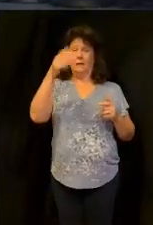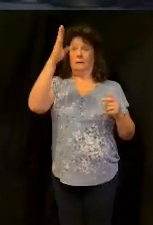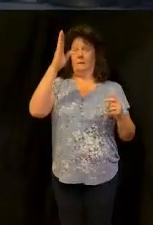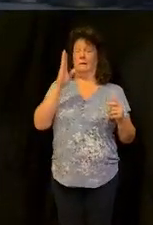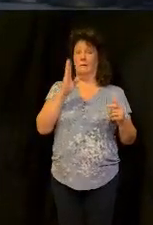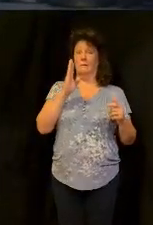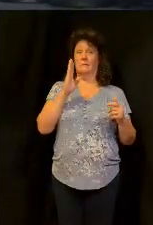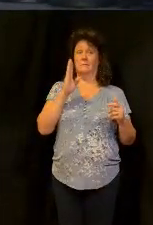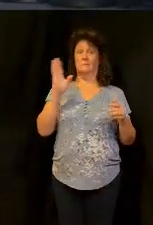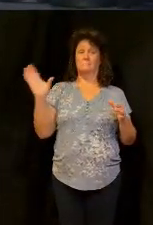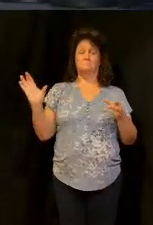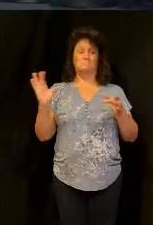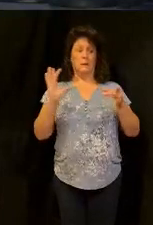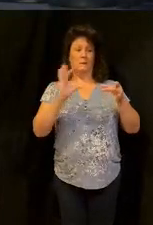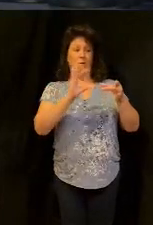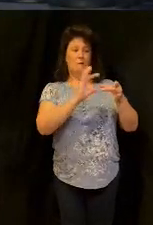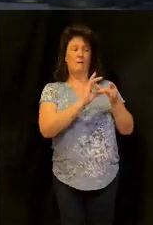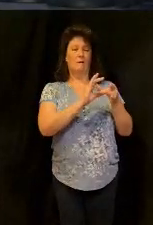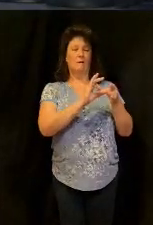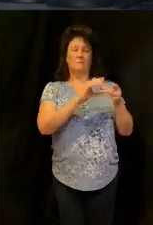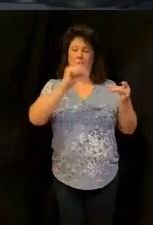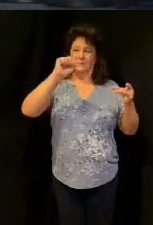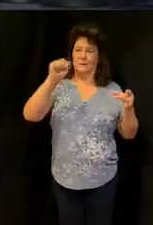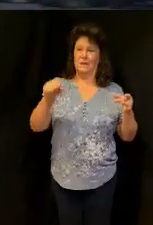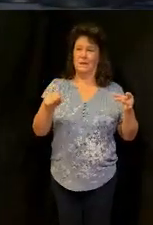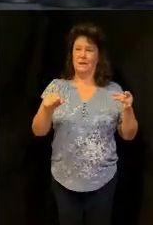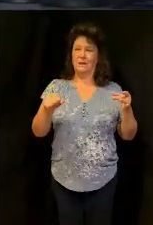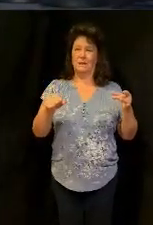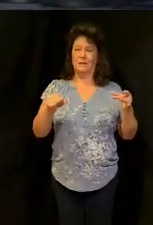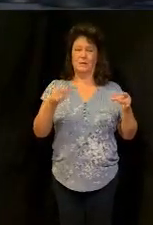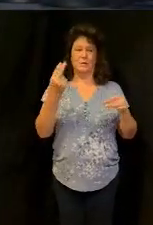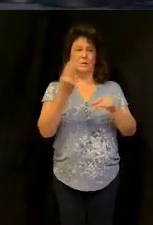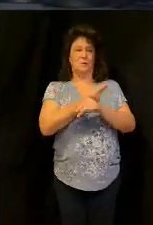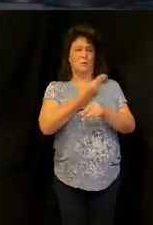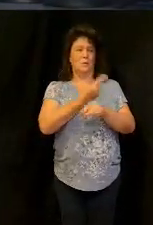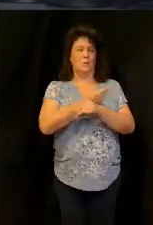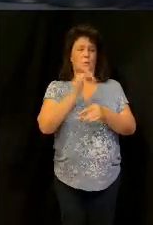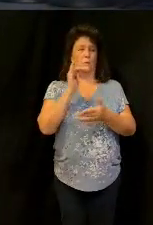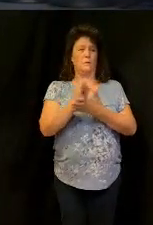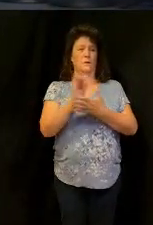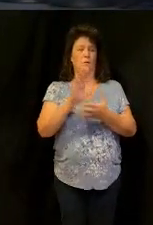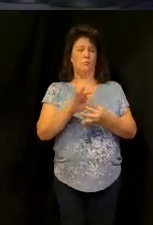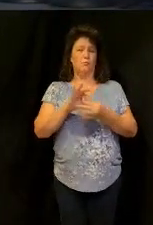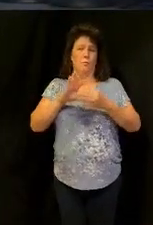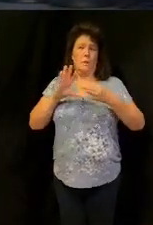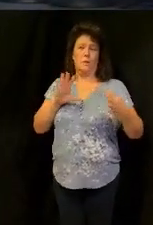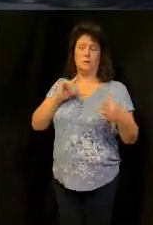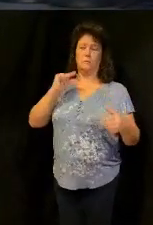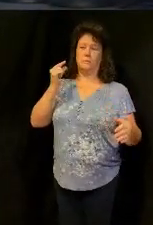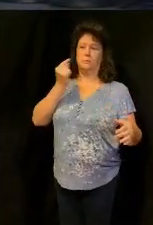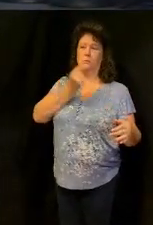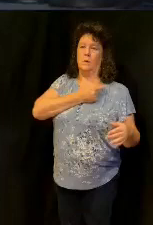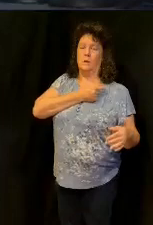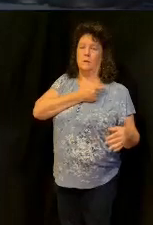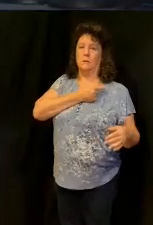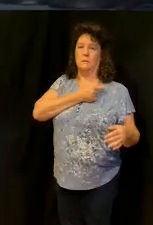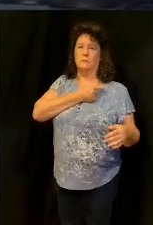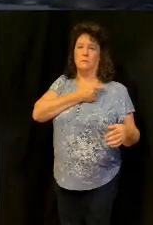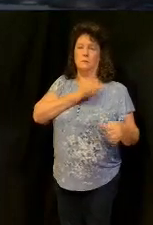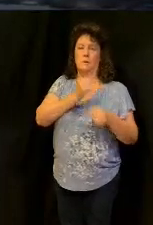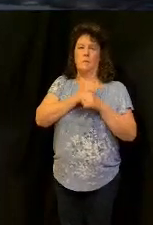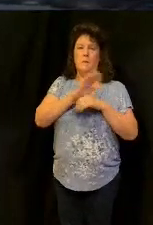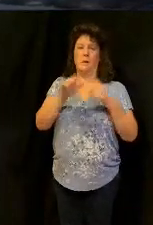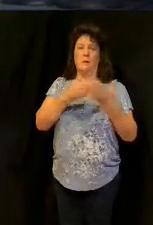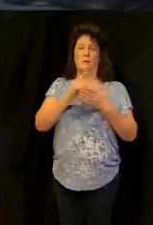is able to take that obedience and he releases grace towards you to make all